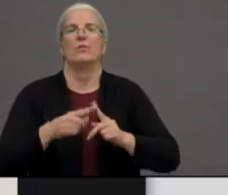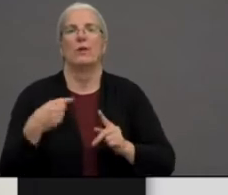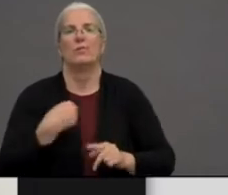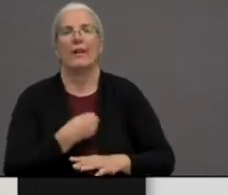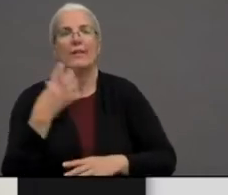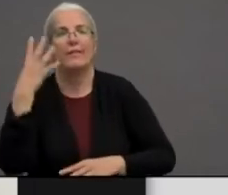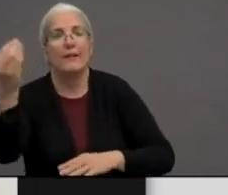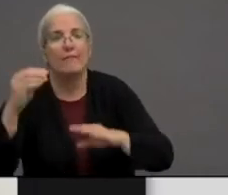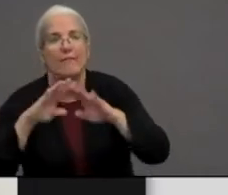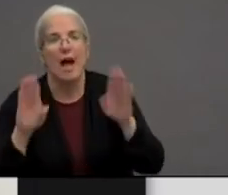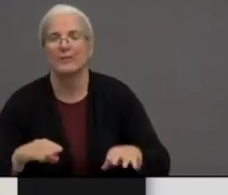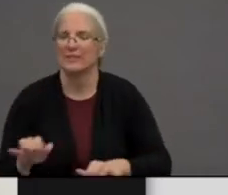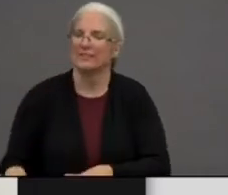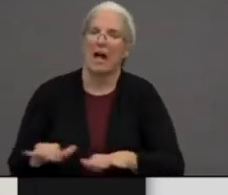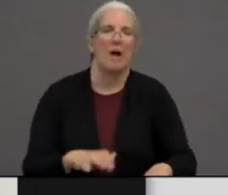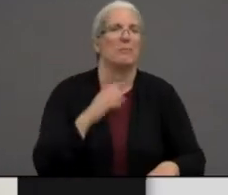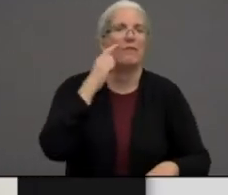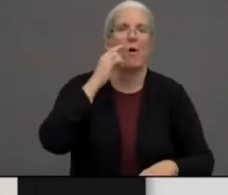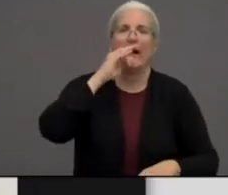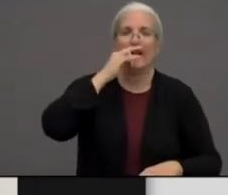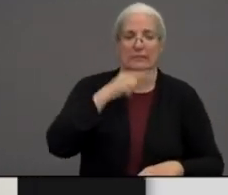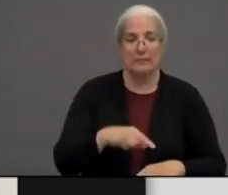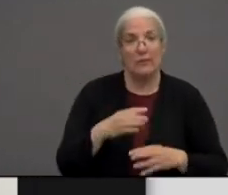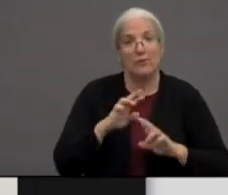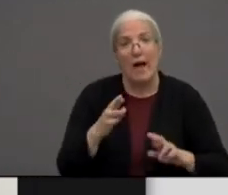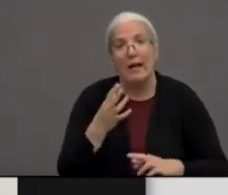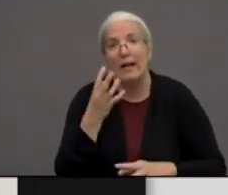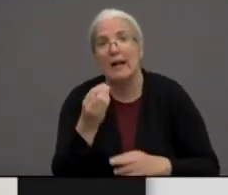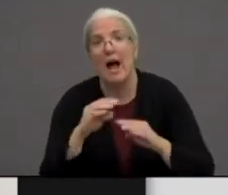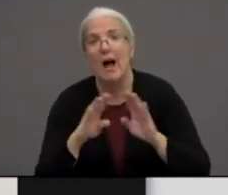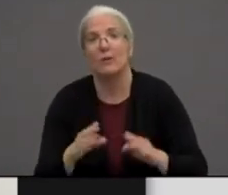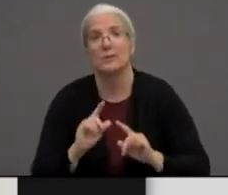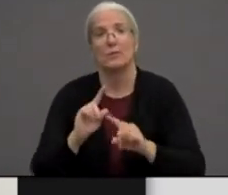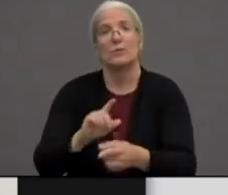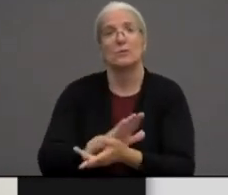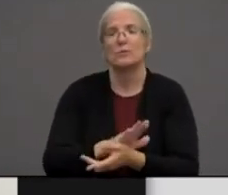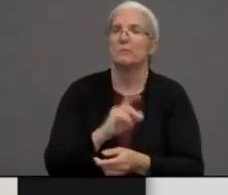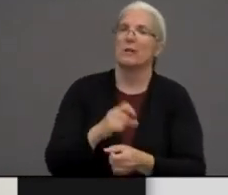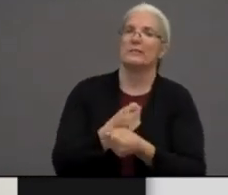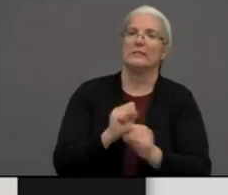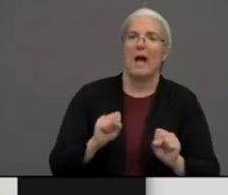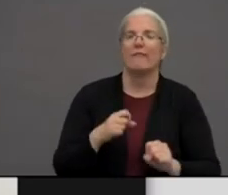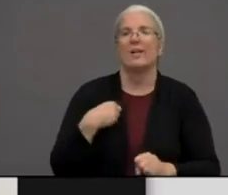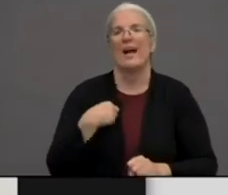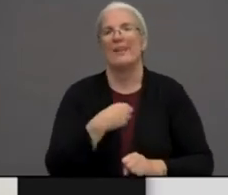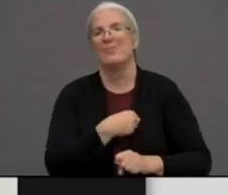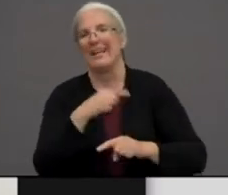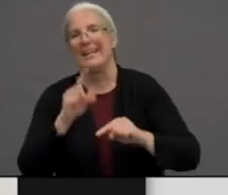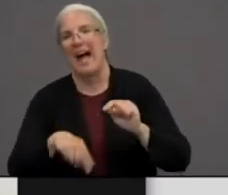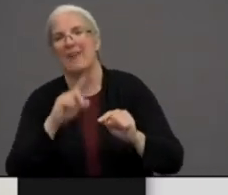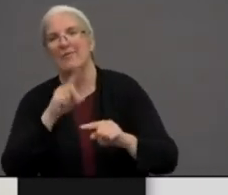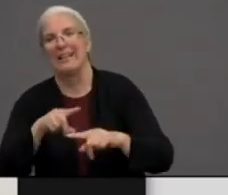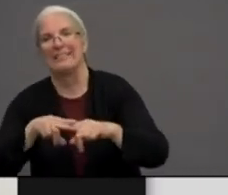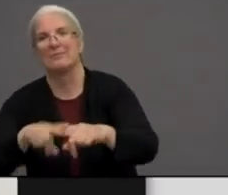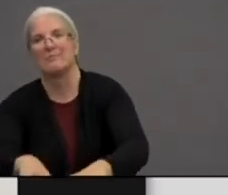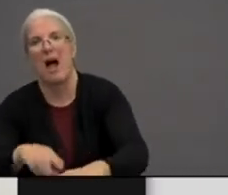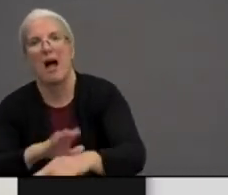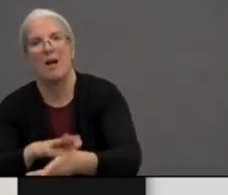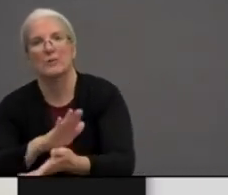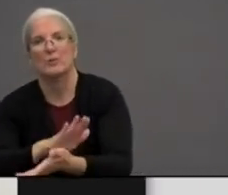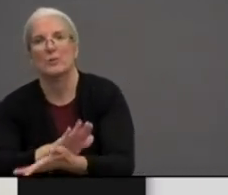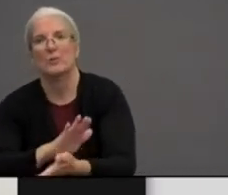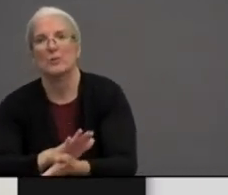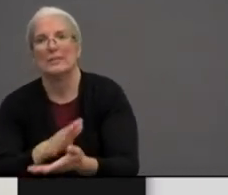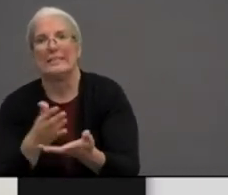I think that, you know, I can't rely on the school, to be honest, to keep